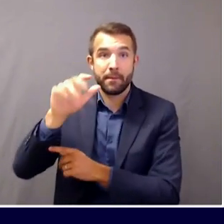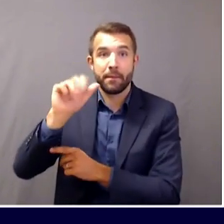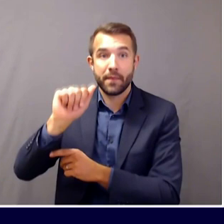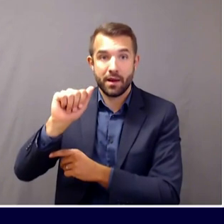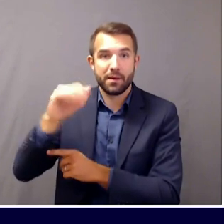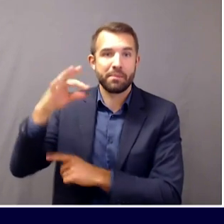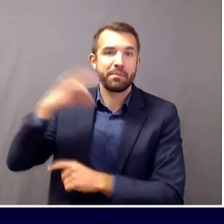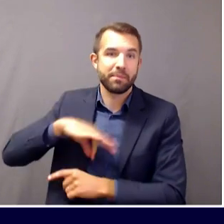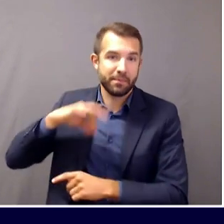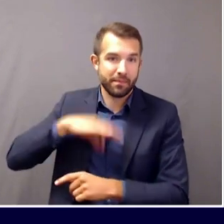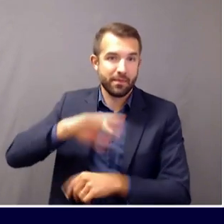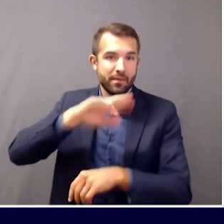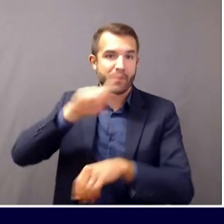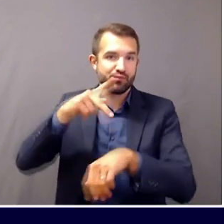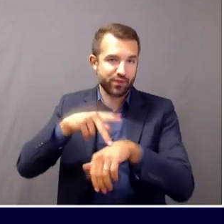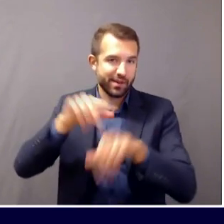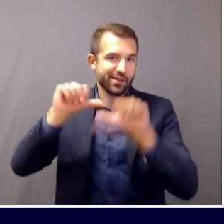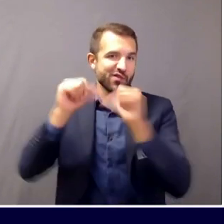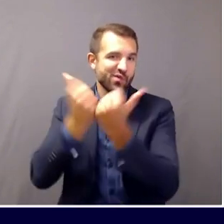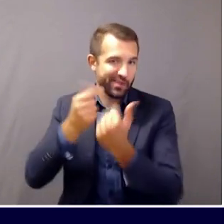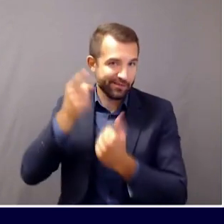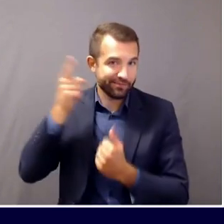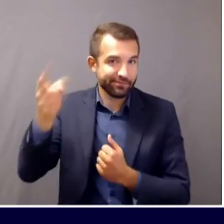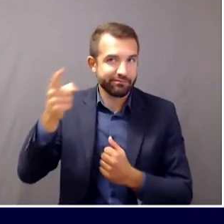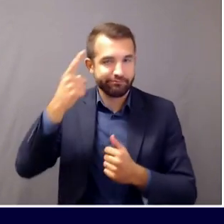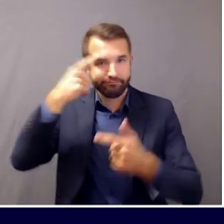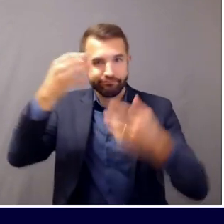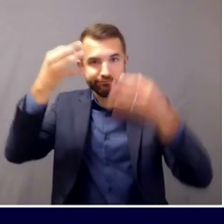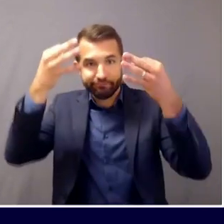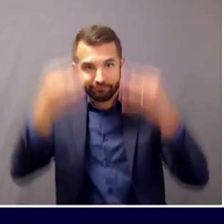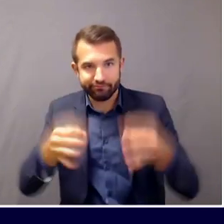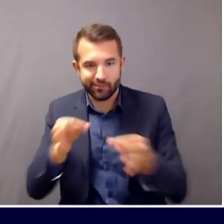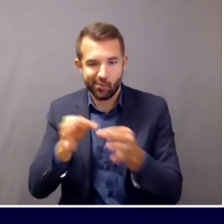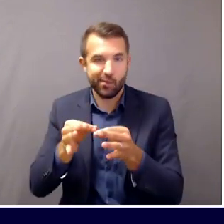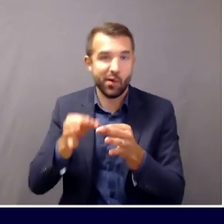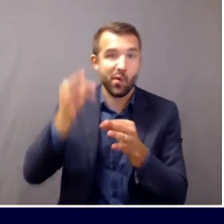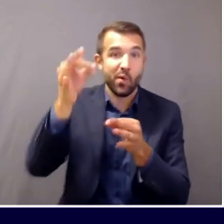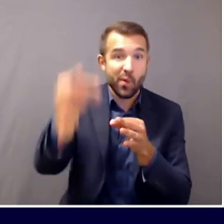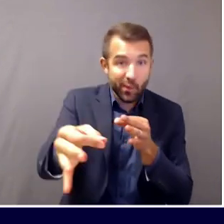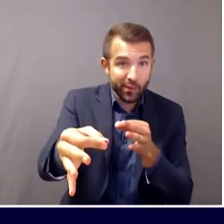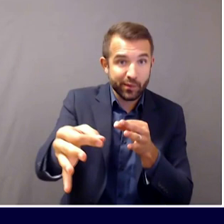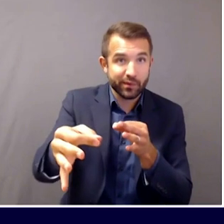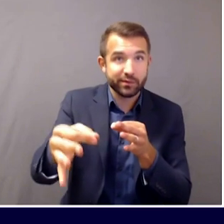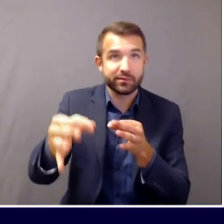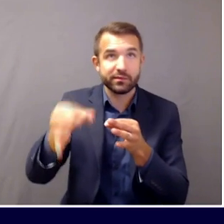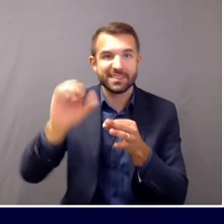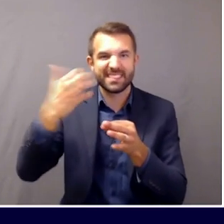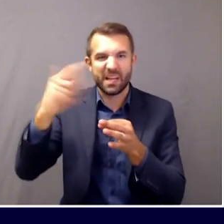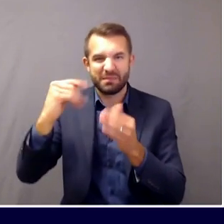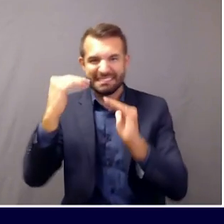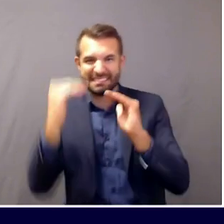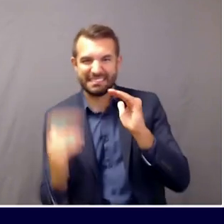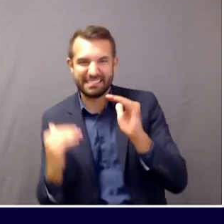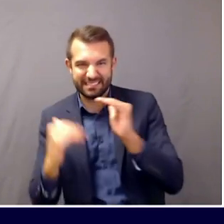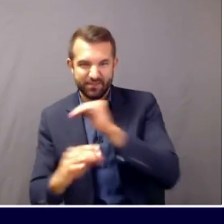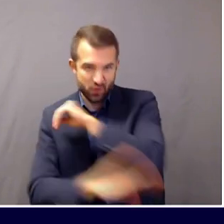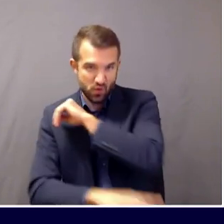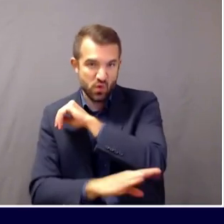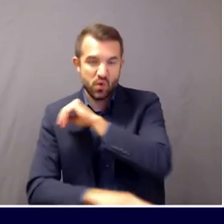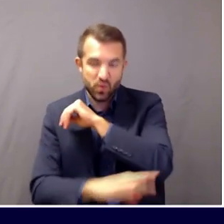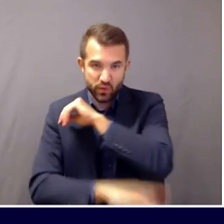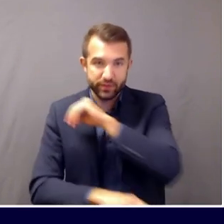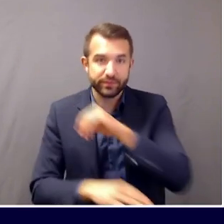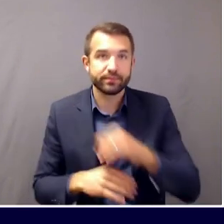sports to sometime in September. We are closely monitoring their work and looking at what other states have done as well.